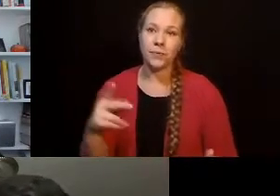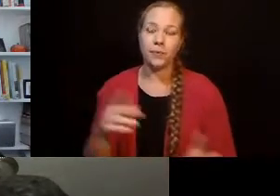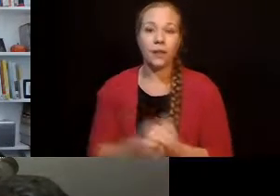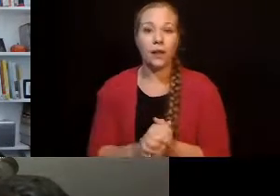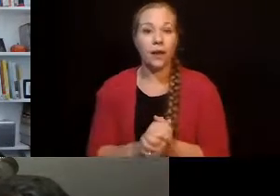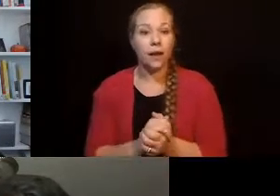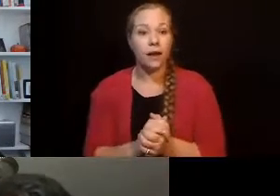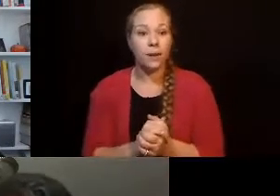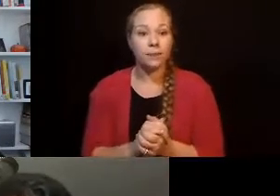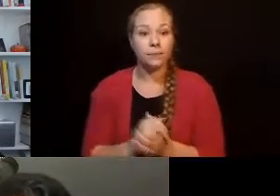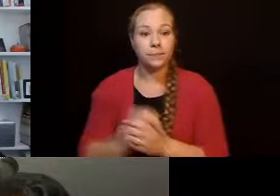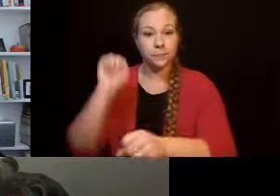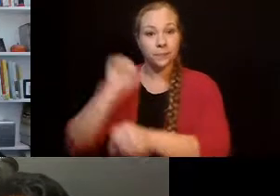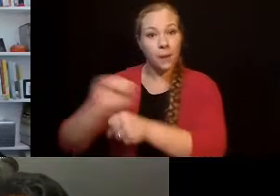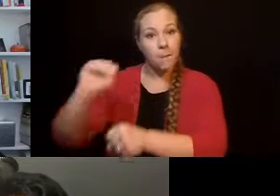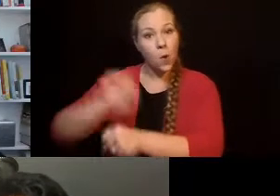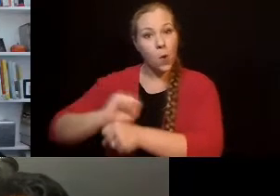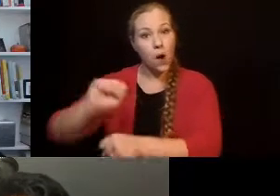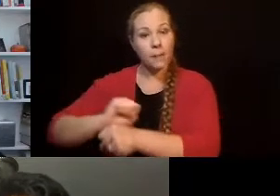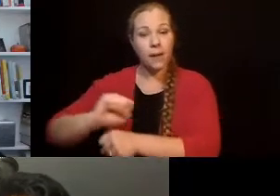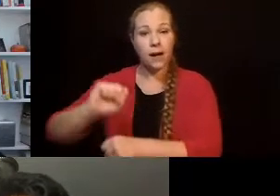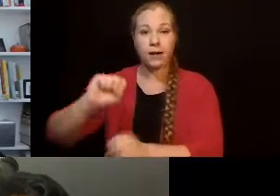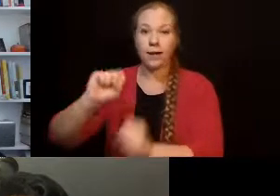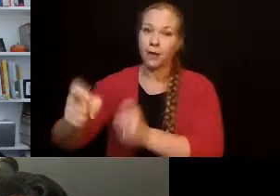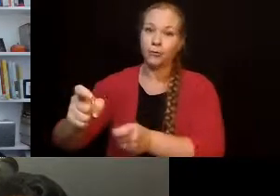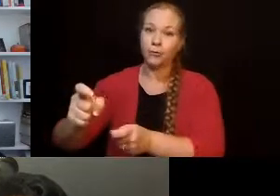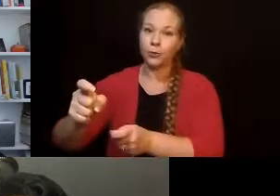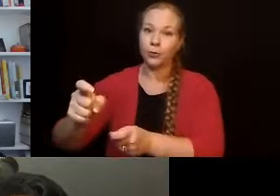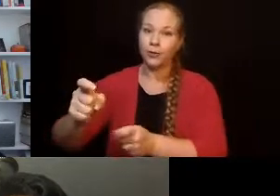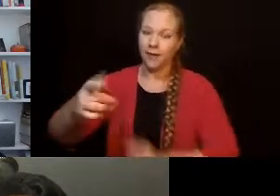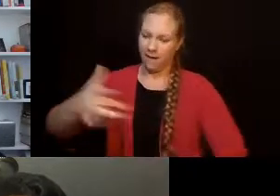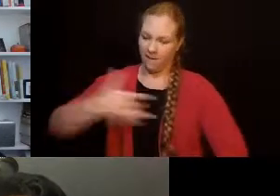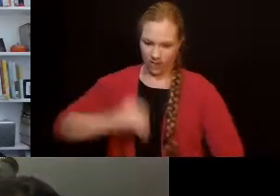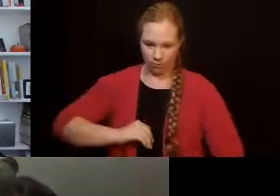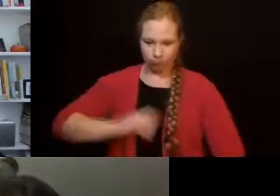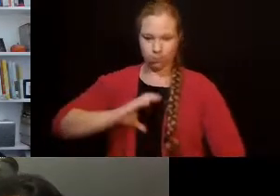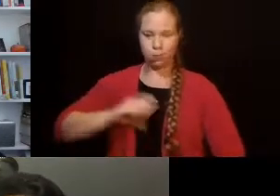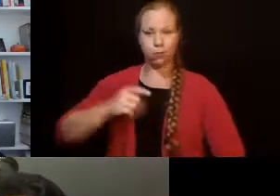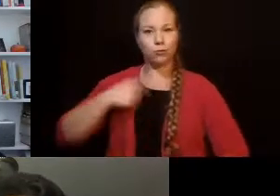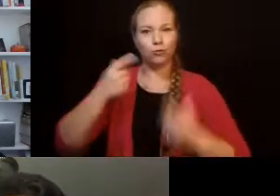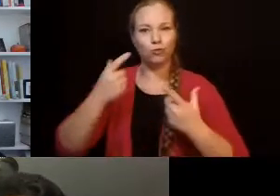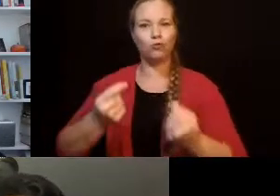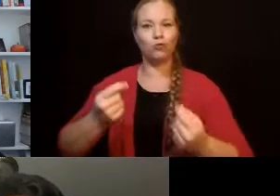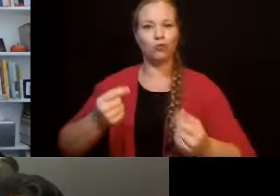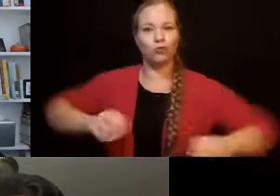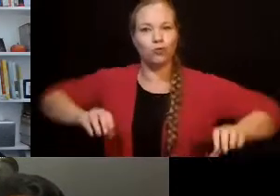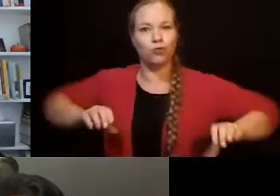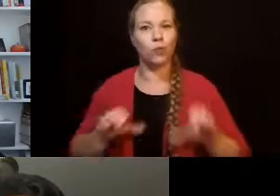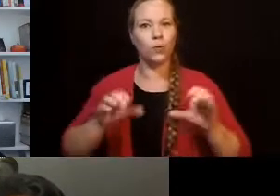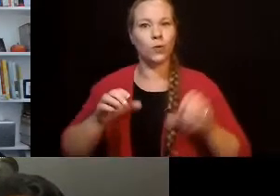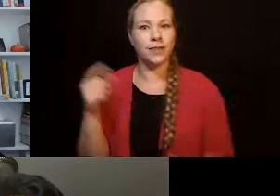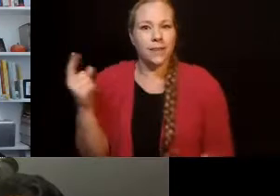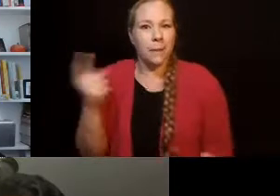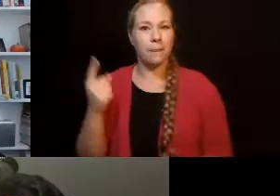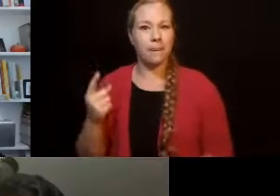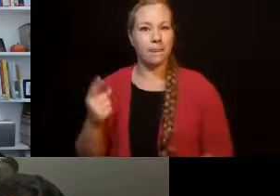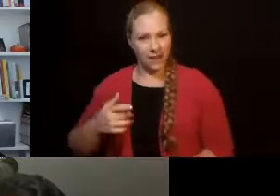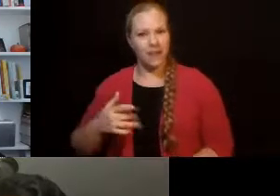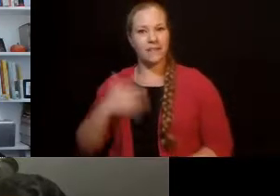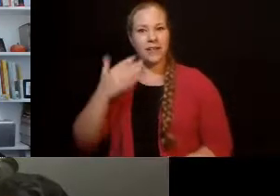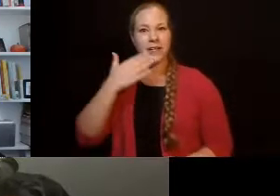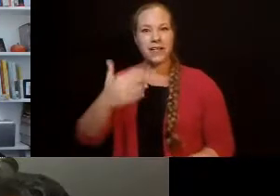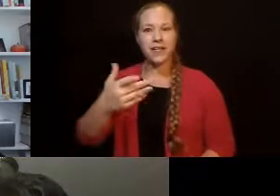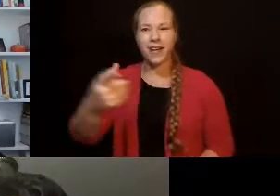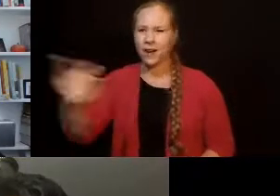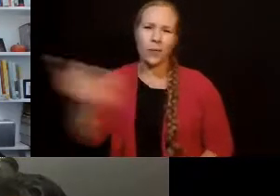Um, you know, we all need something to do. And so, are you going to get a job? Are you going to